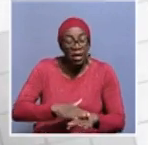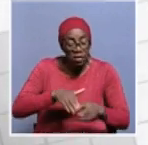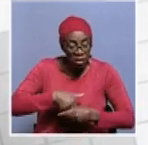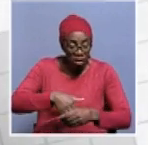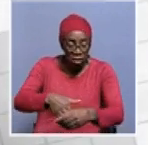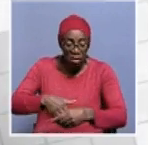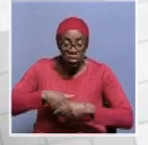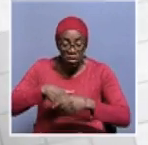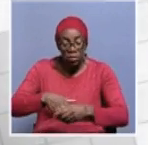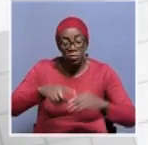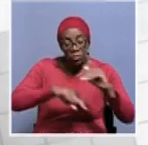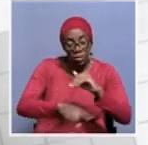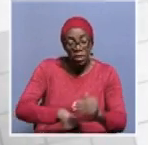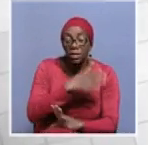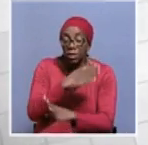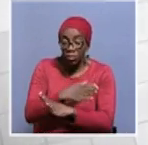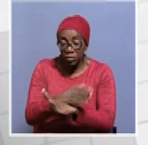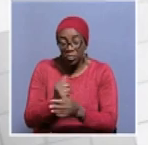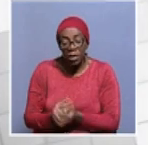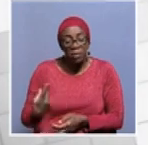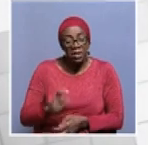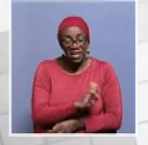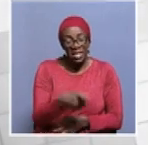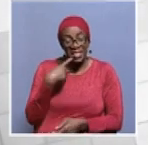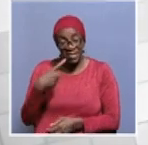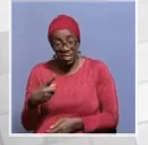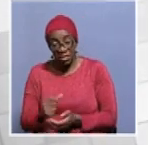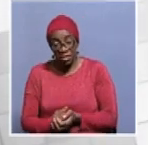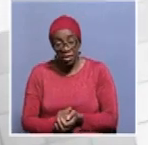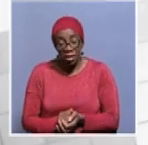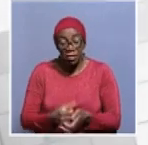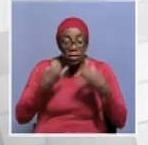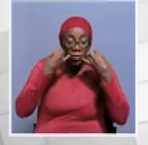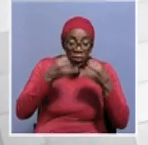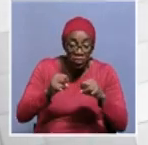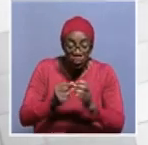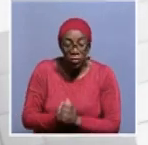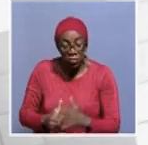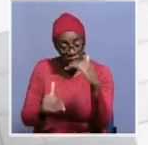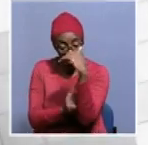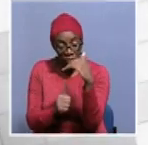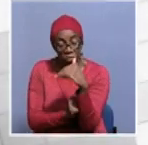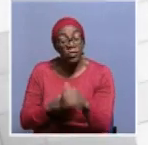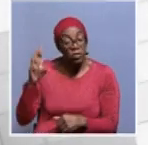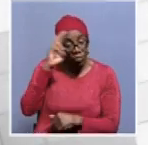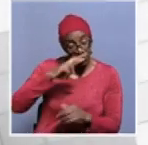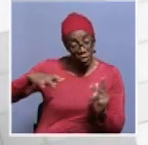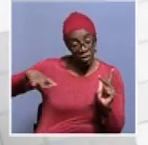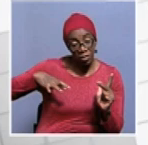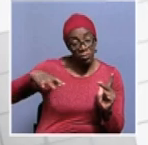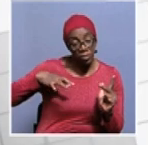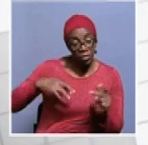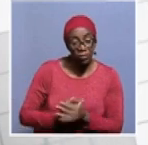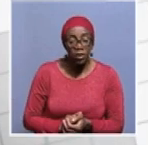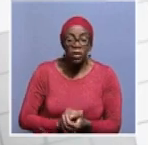however they told me that they have given this information to the host of the governor and the honorable governor is working on it